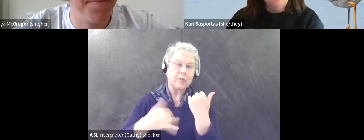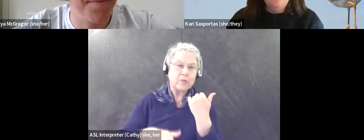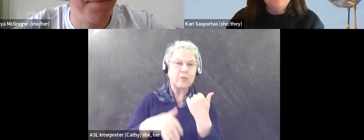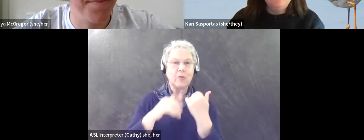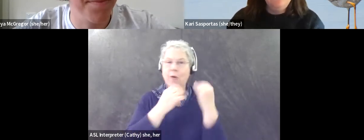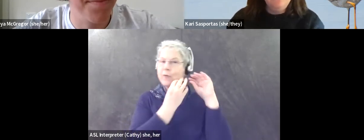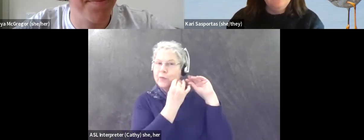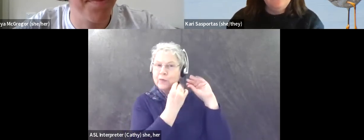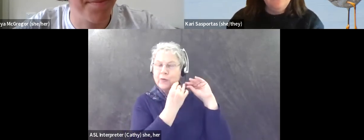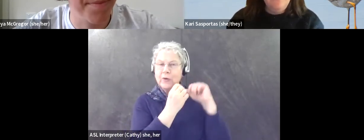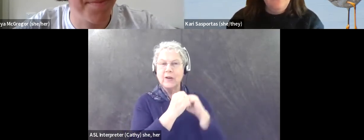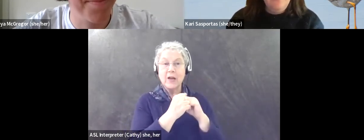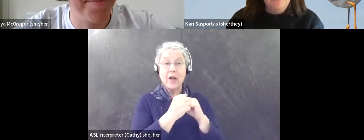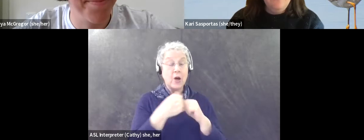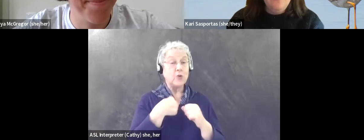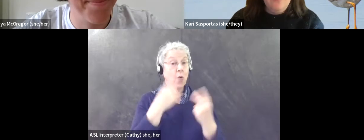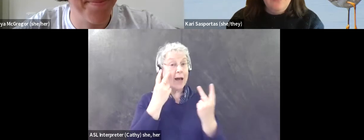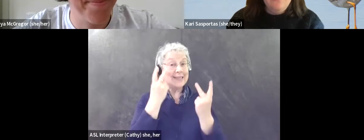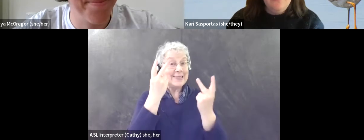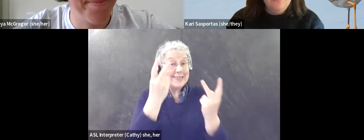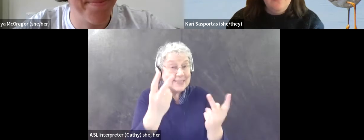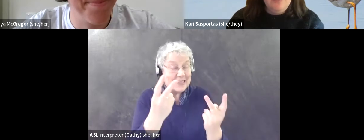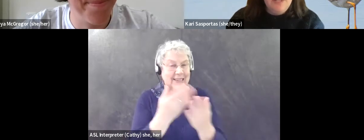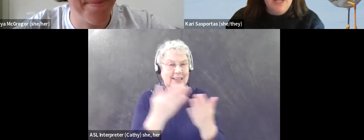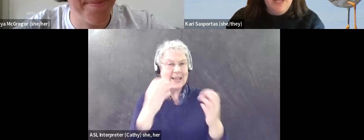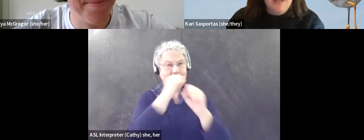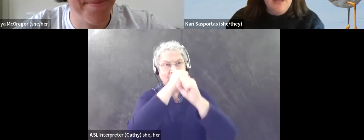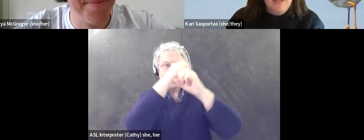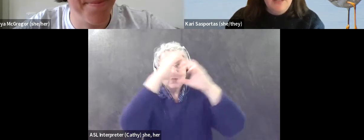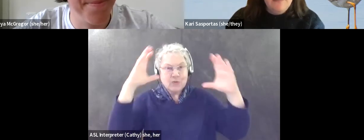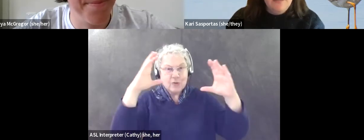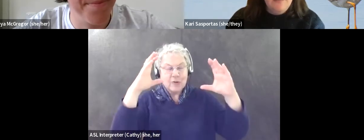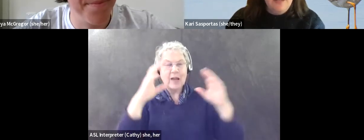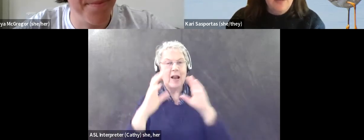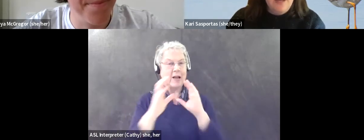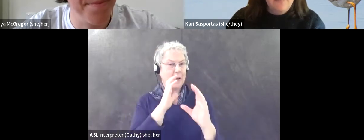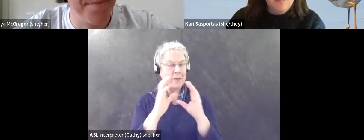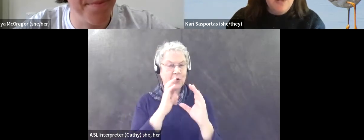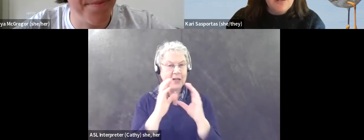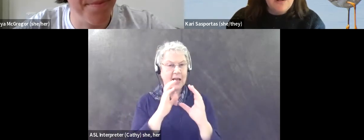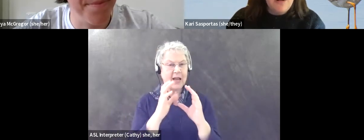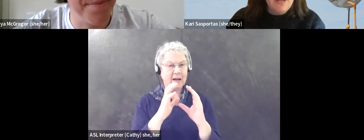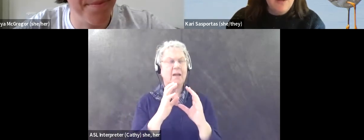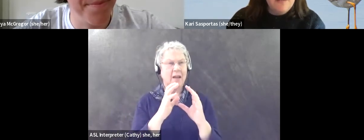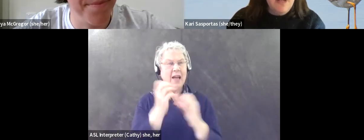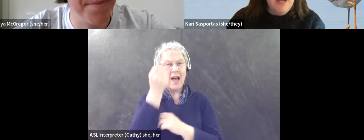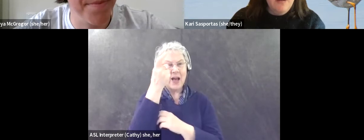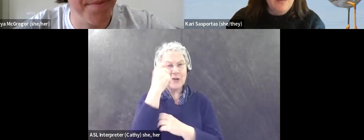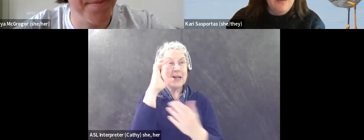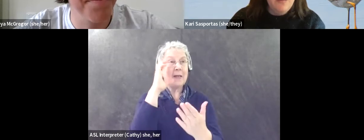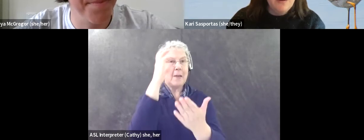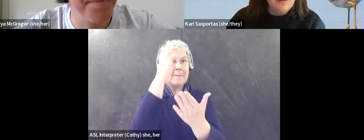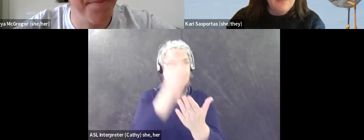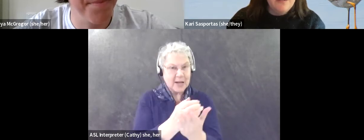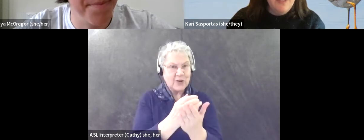So I see things. And for me to communicate it, it's like, okay, well, I have this picture. How do I say it?